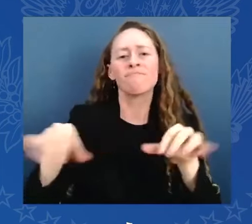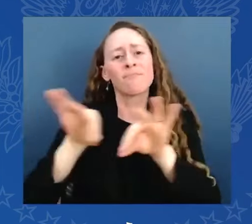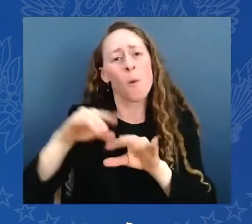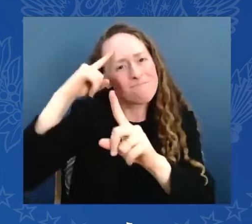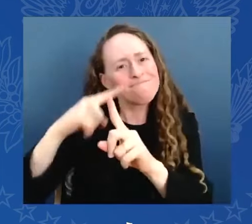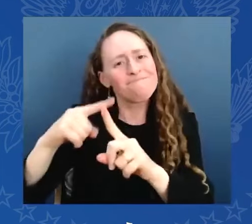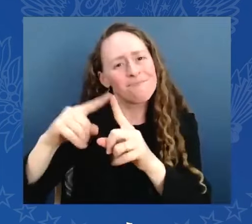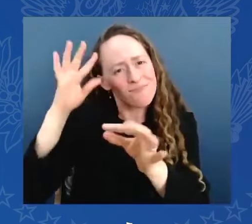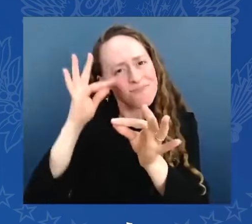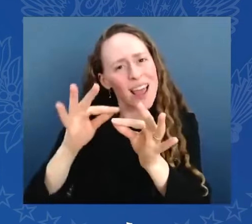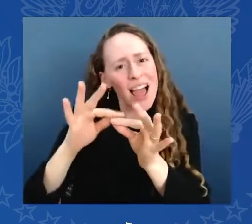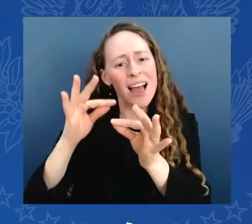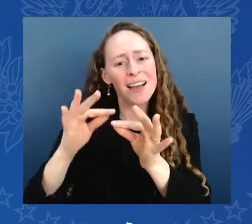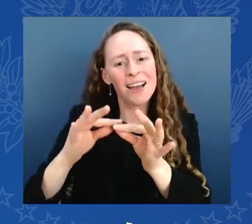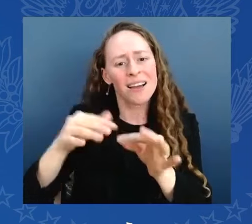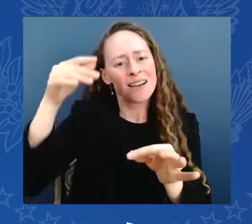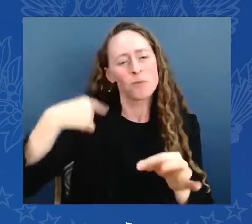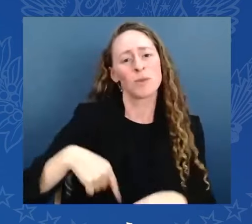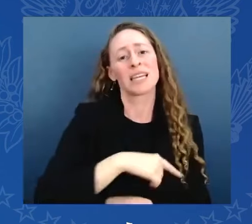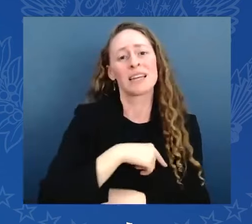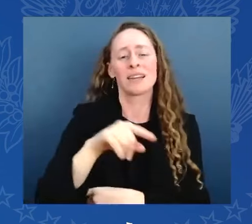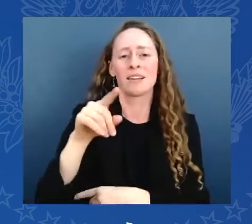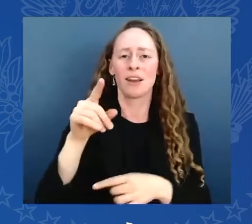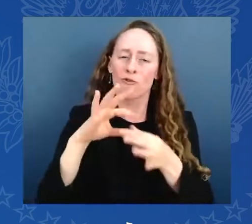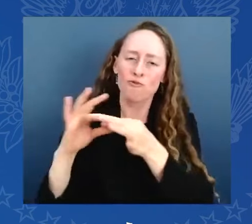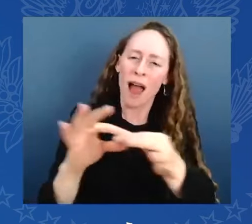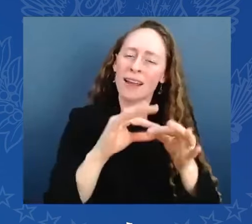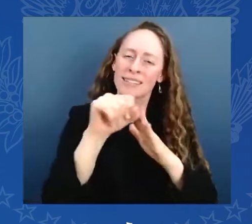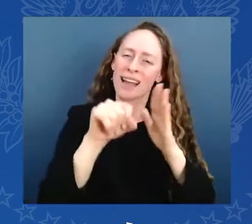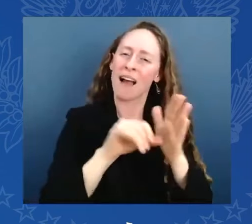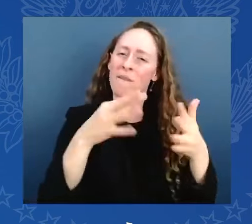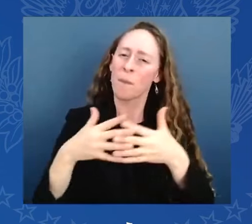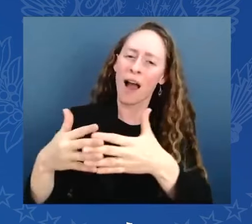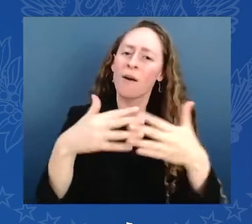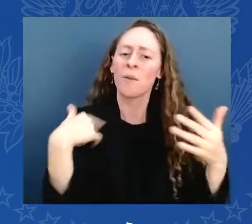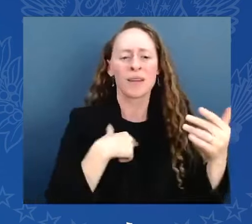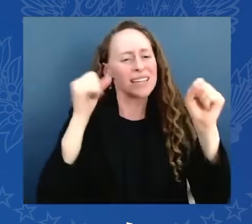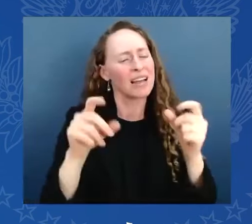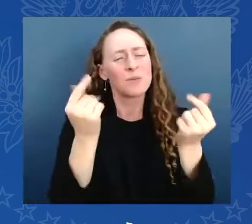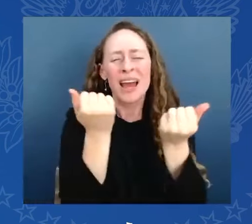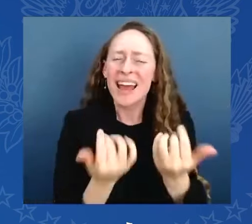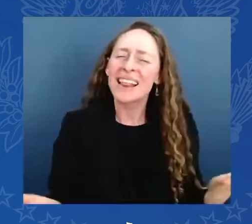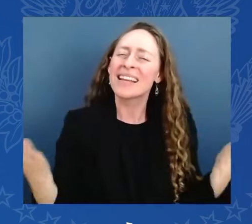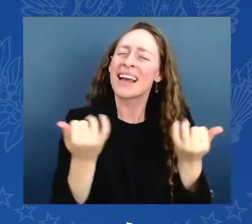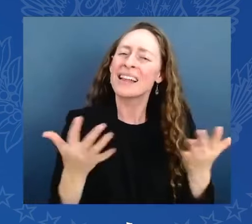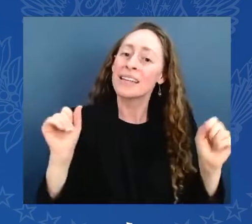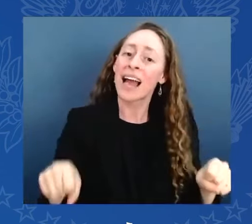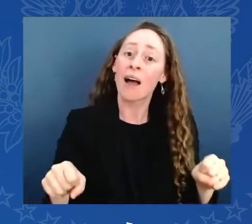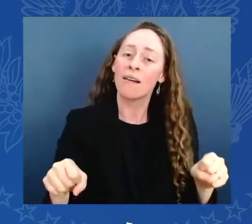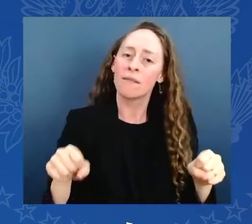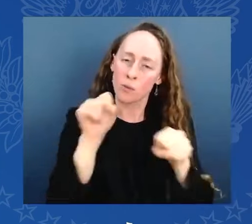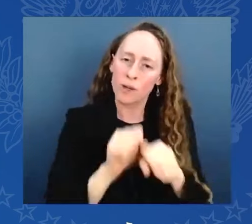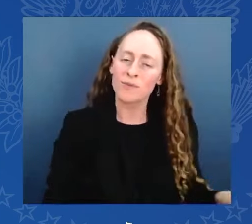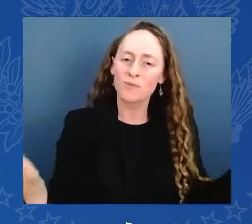nothing, nothing beyond our capacity when we do it together. So let's act together. Preserve our